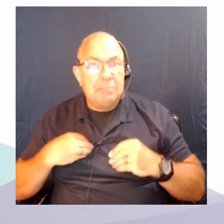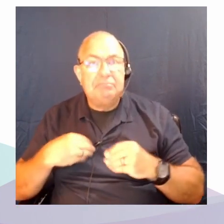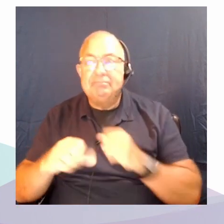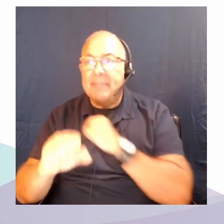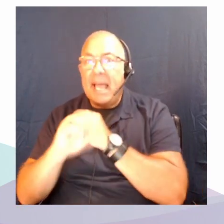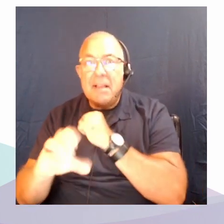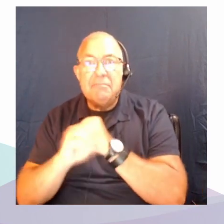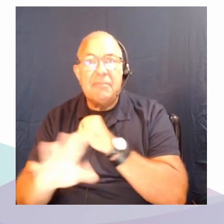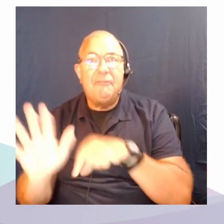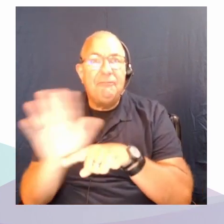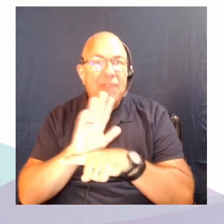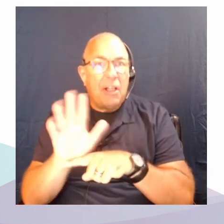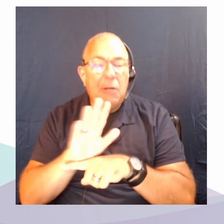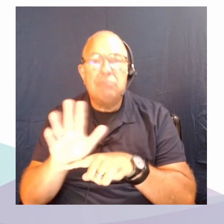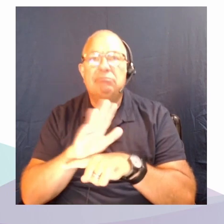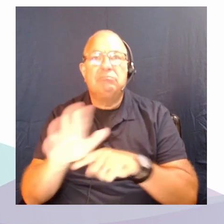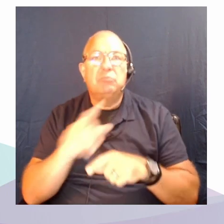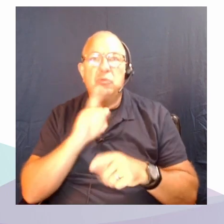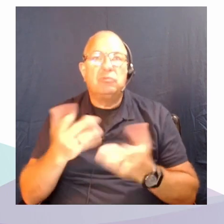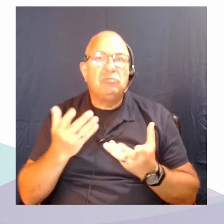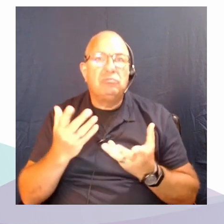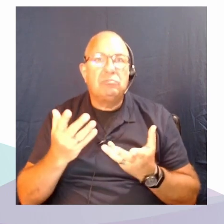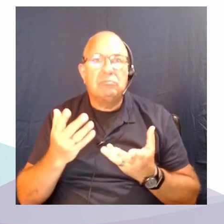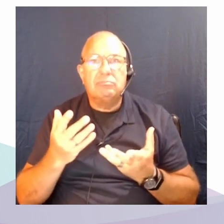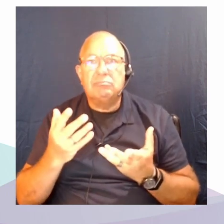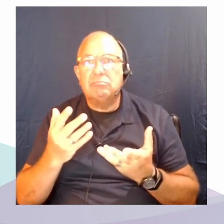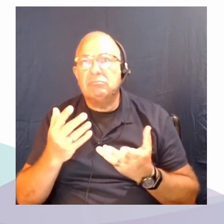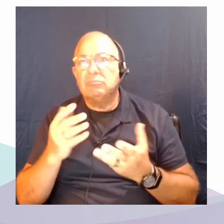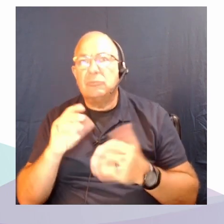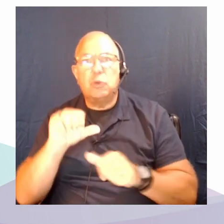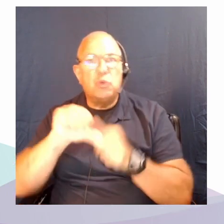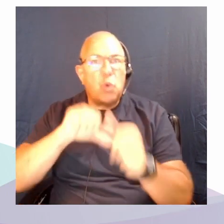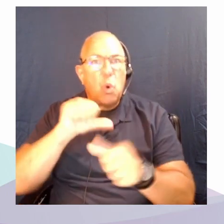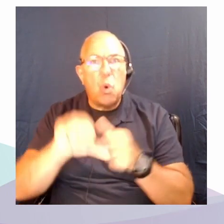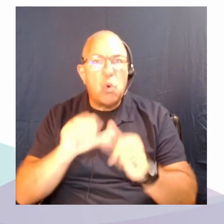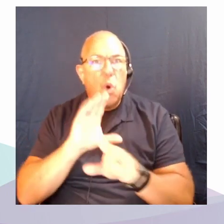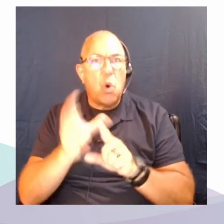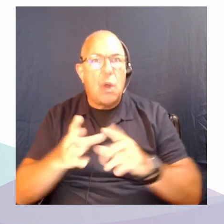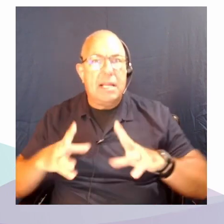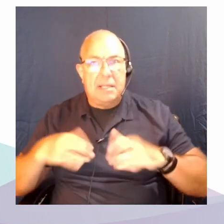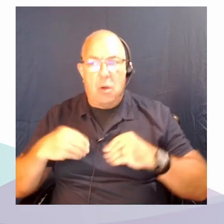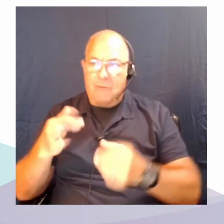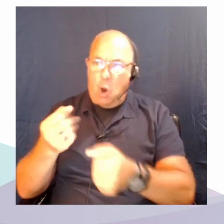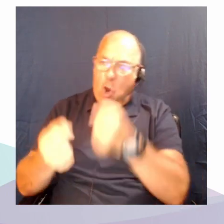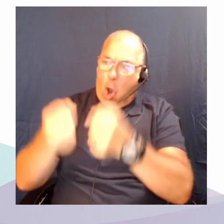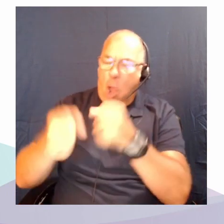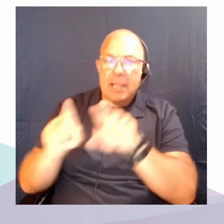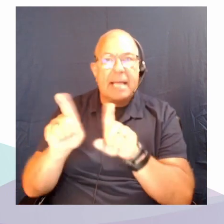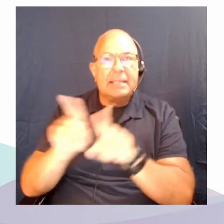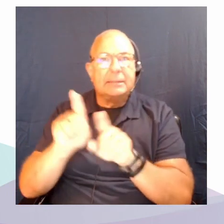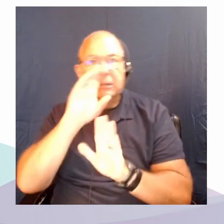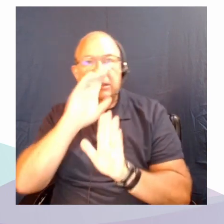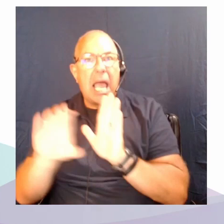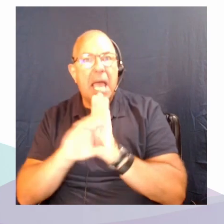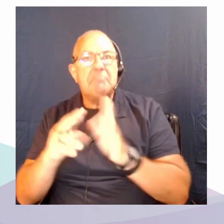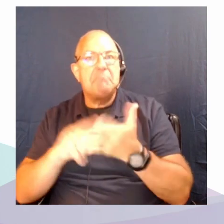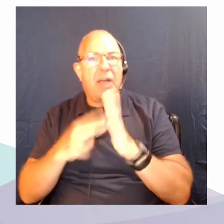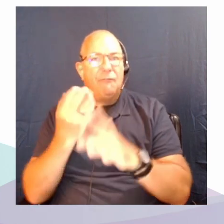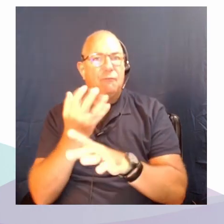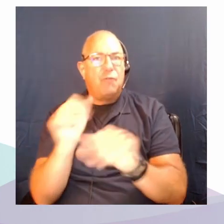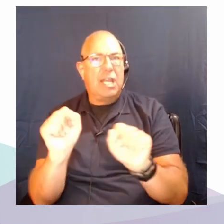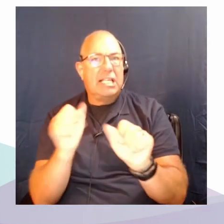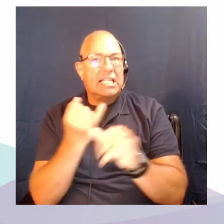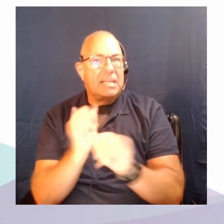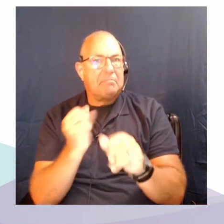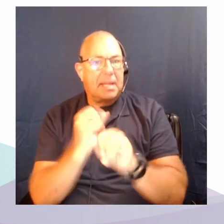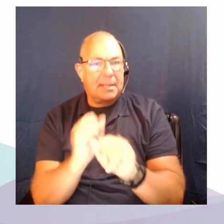non-critical sociocultural acceptance of the automobile as a sign of individual freedom. So, mobility being part